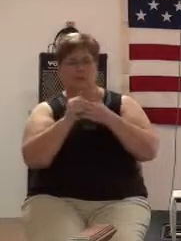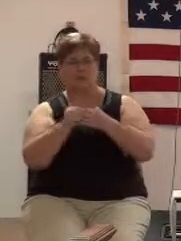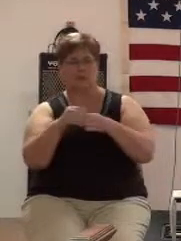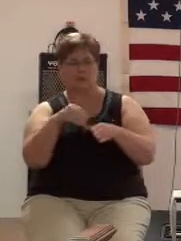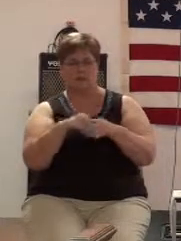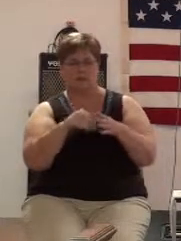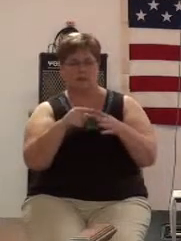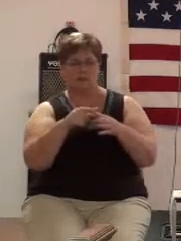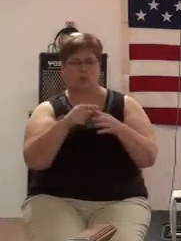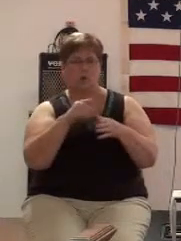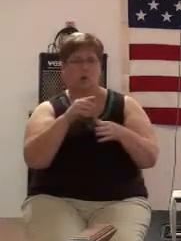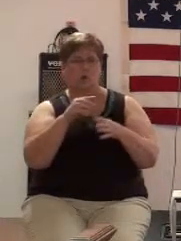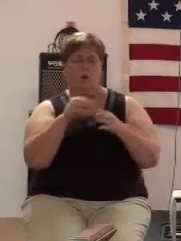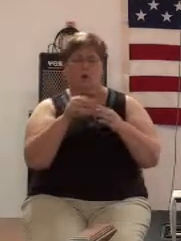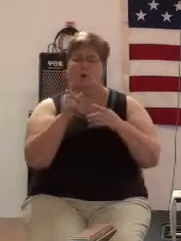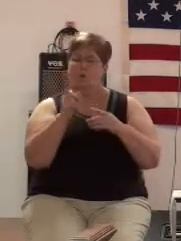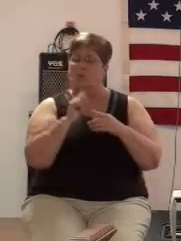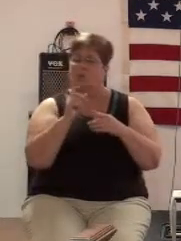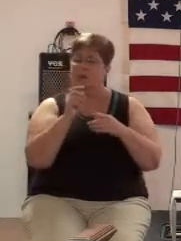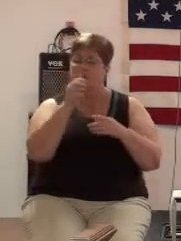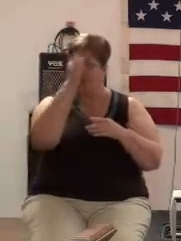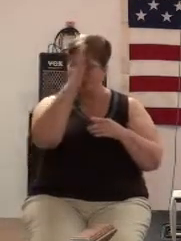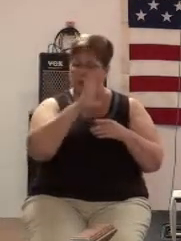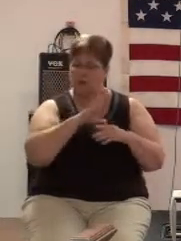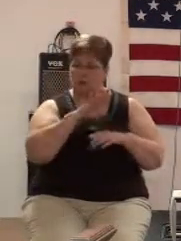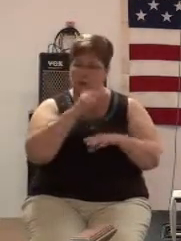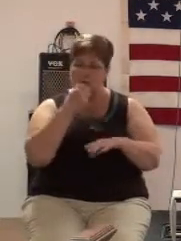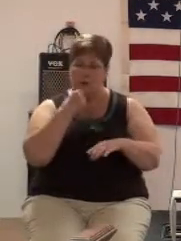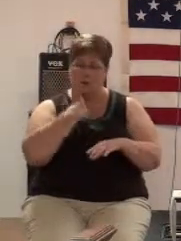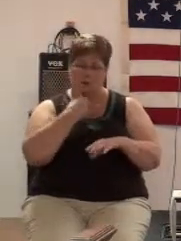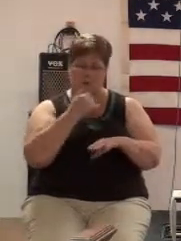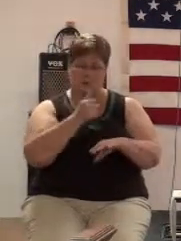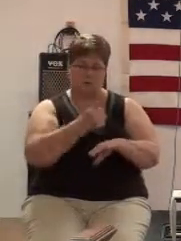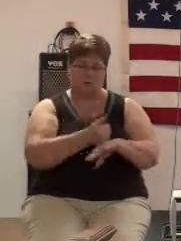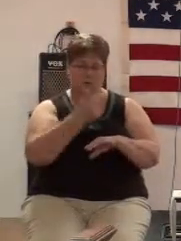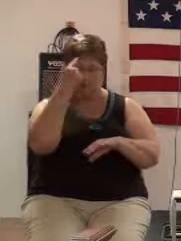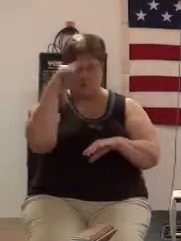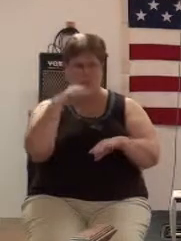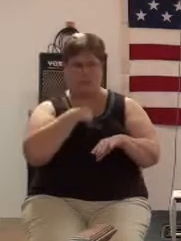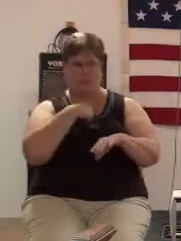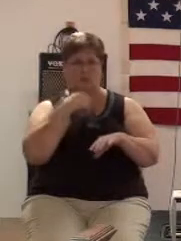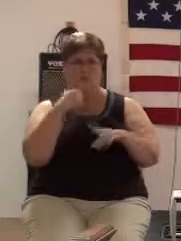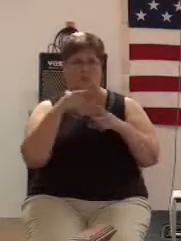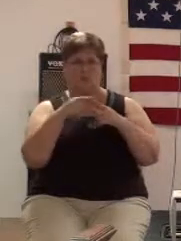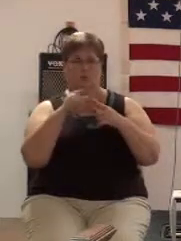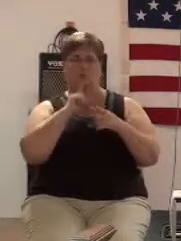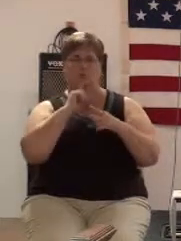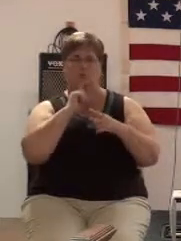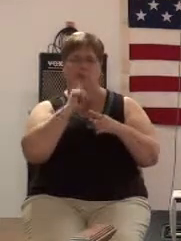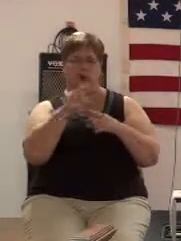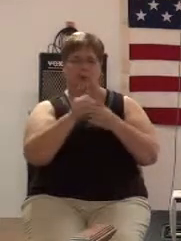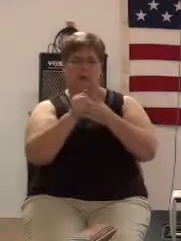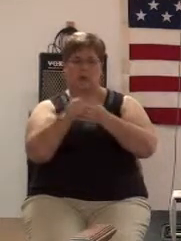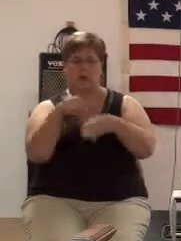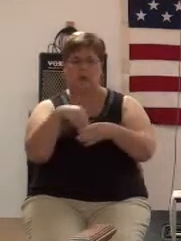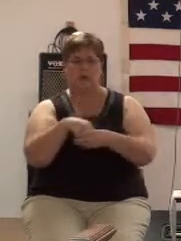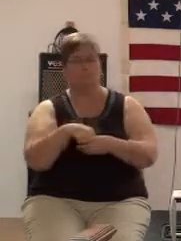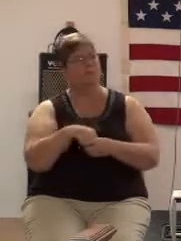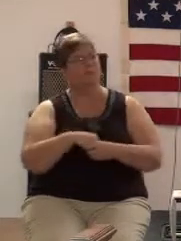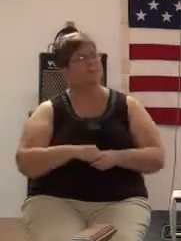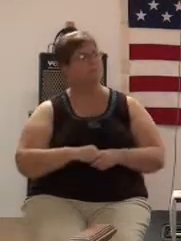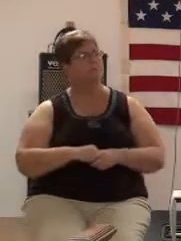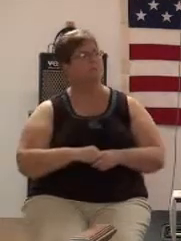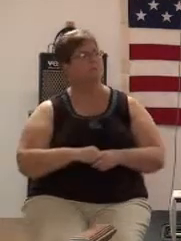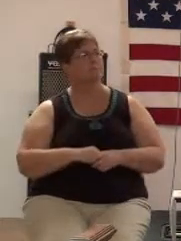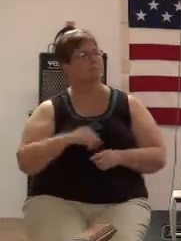what God has set for me to be led into. You see the church I look at